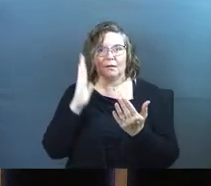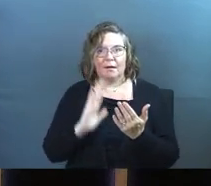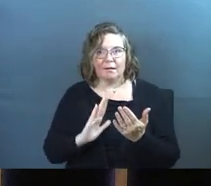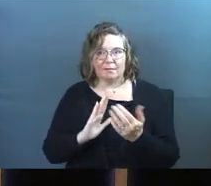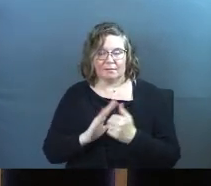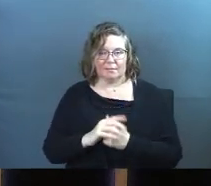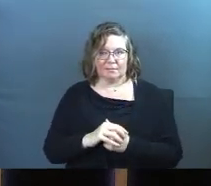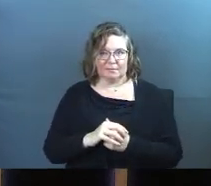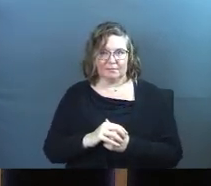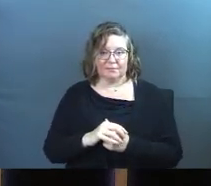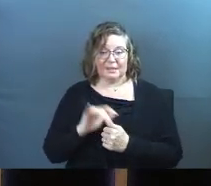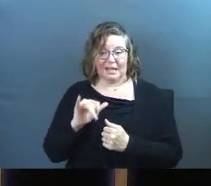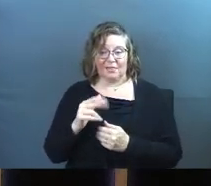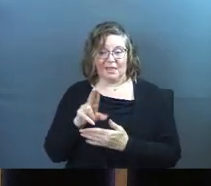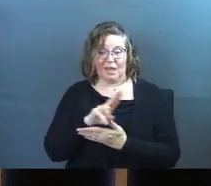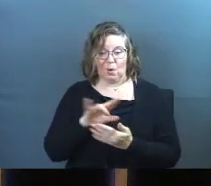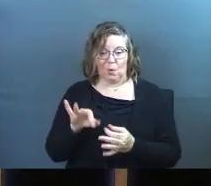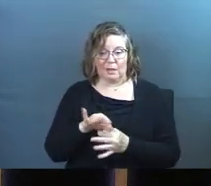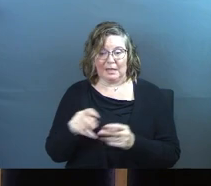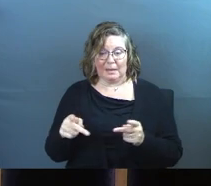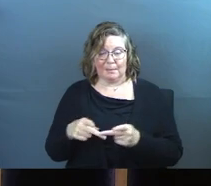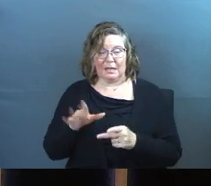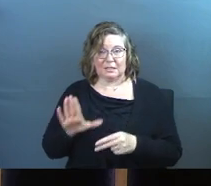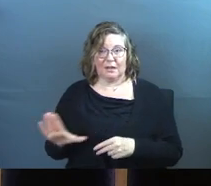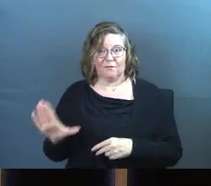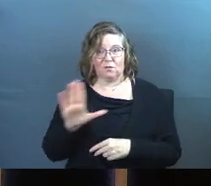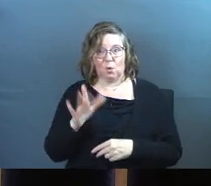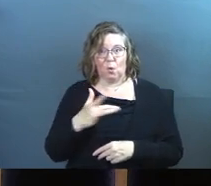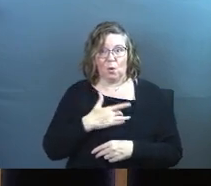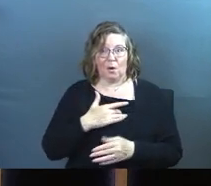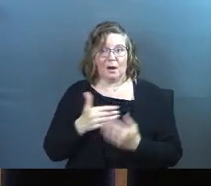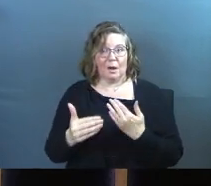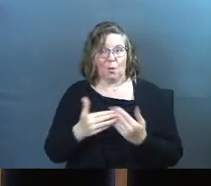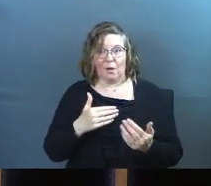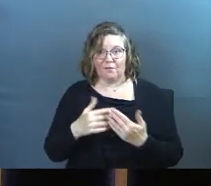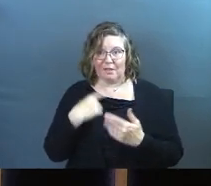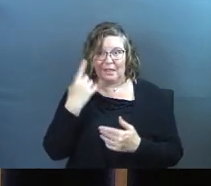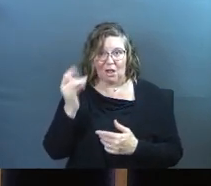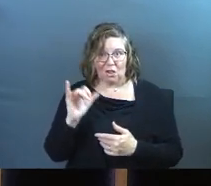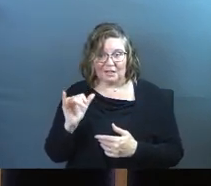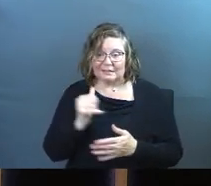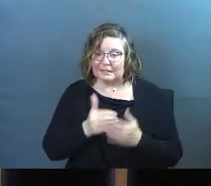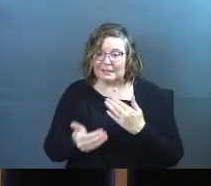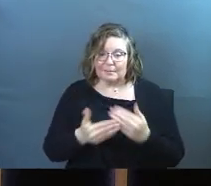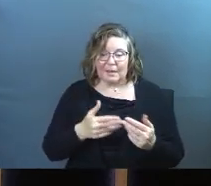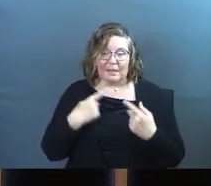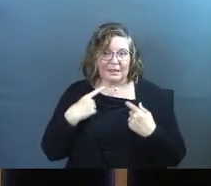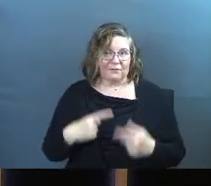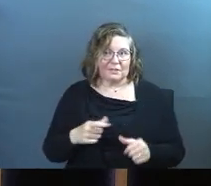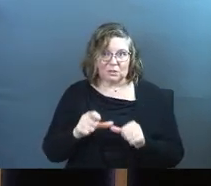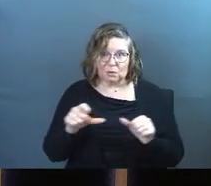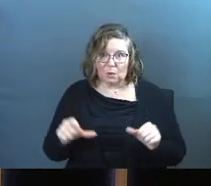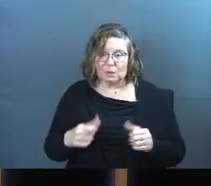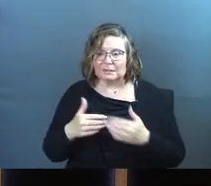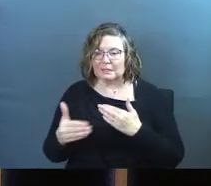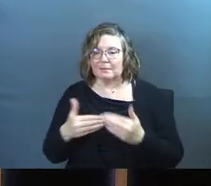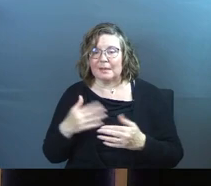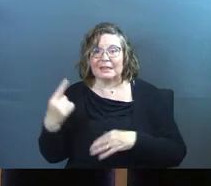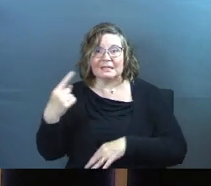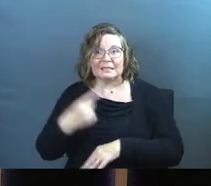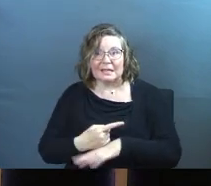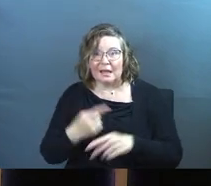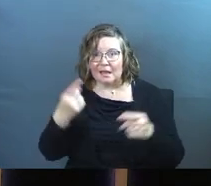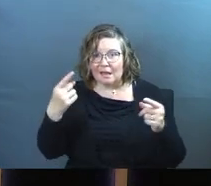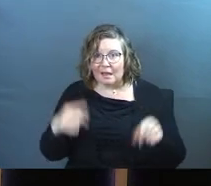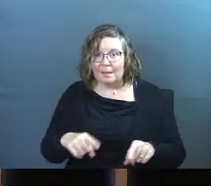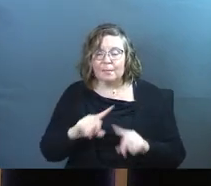in that holy place of your heart. However, that looks doesn't matter. The physical location doesn't even matter the day